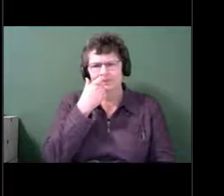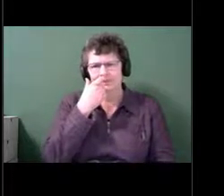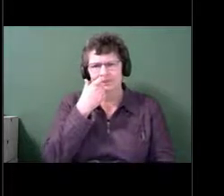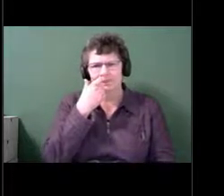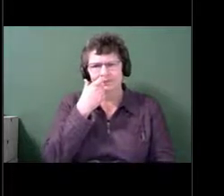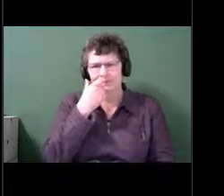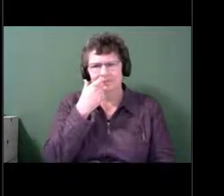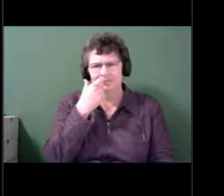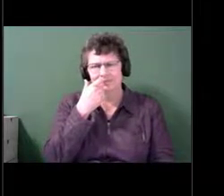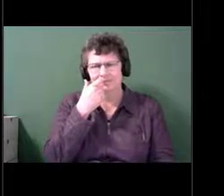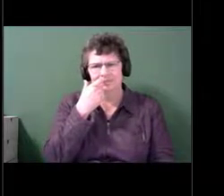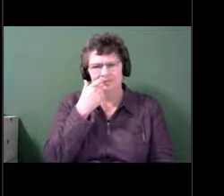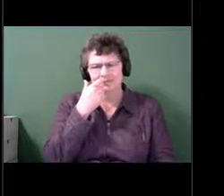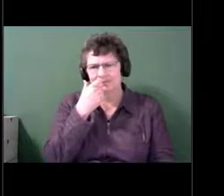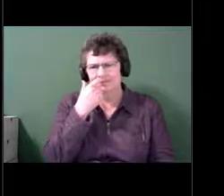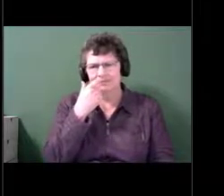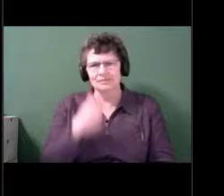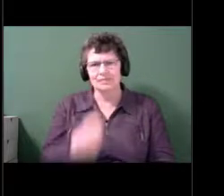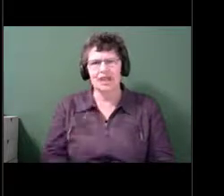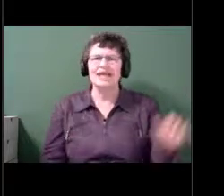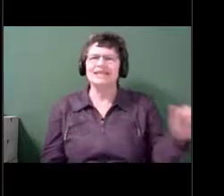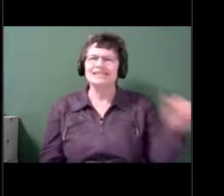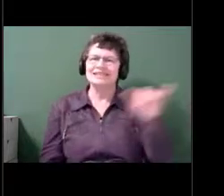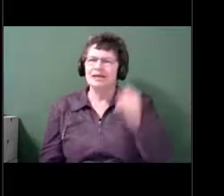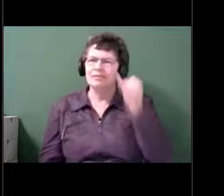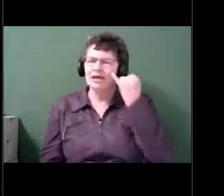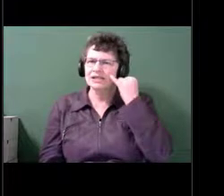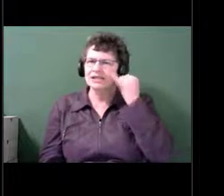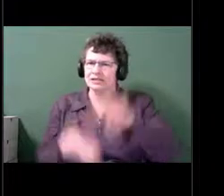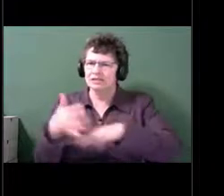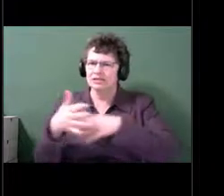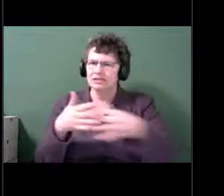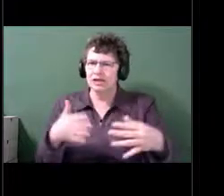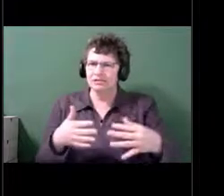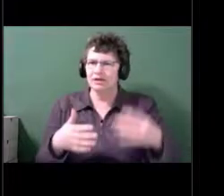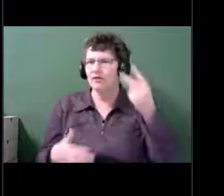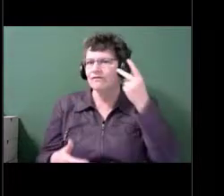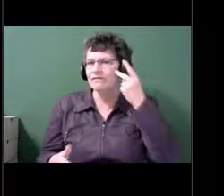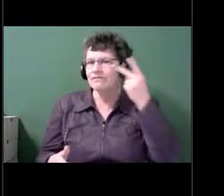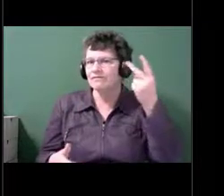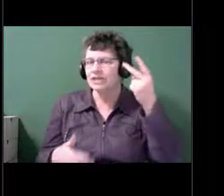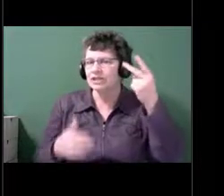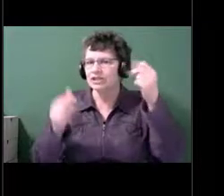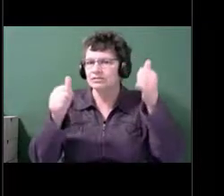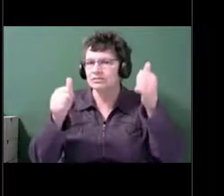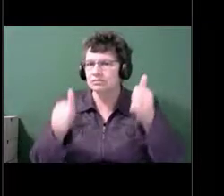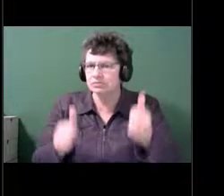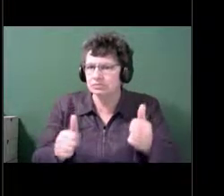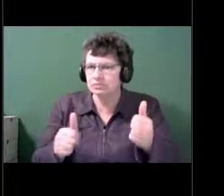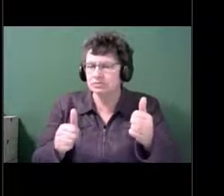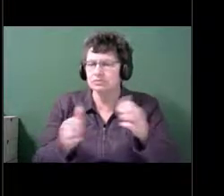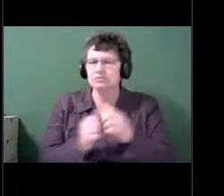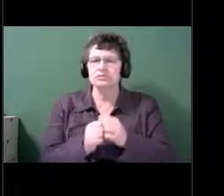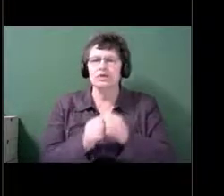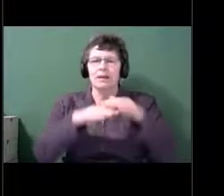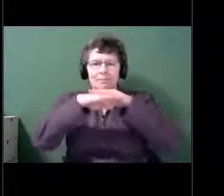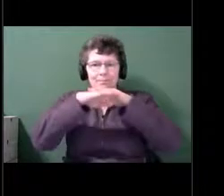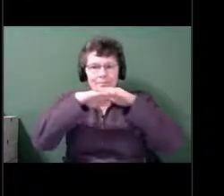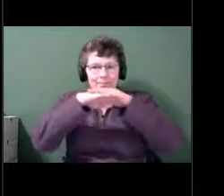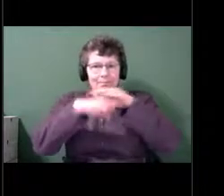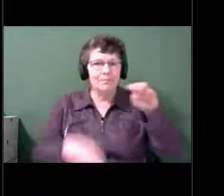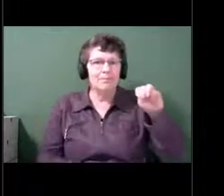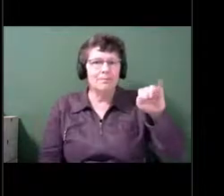We're going to have the same kind of graph. Mild vision loss, moderate vision loss. More people just have a mild loss as they get older.